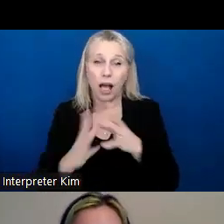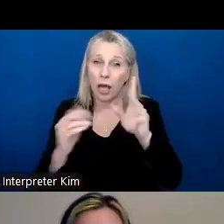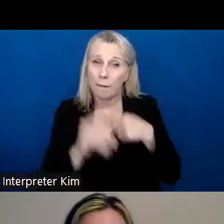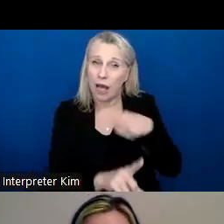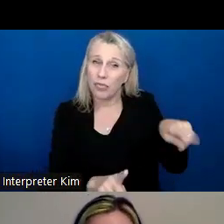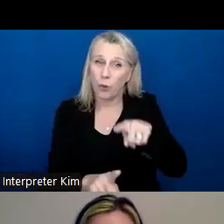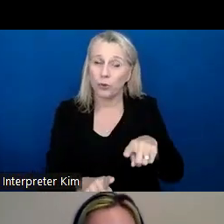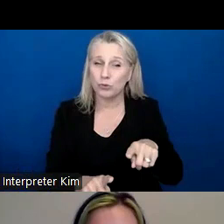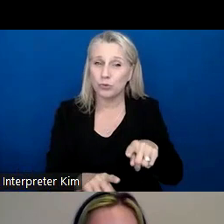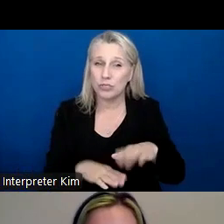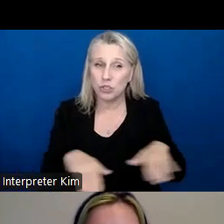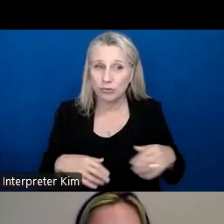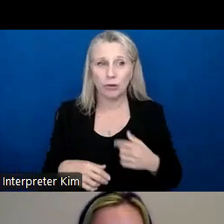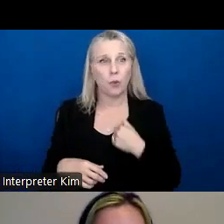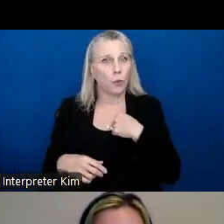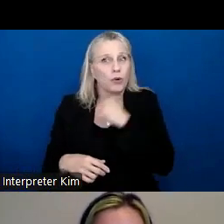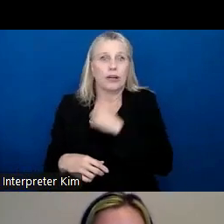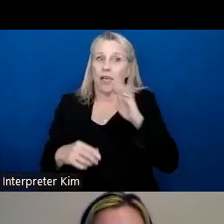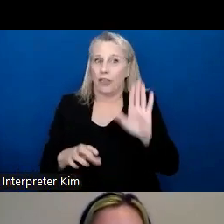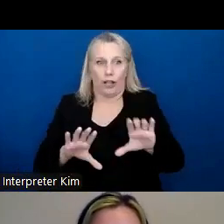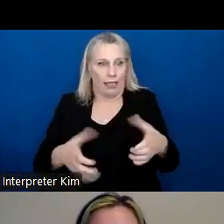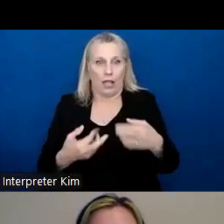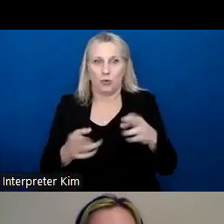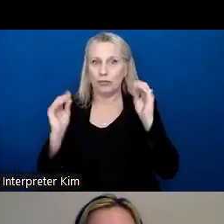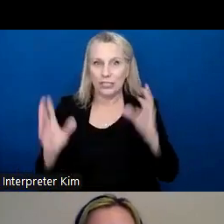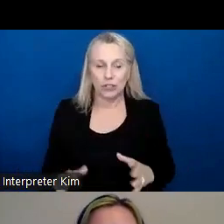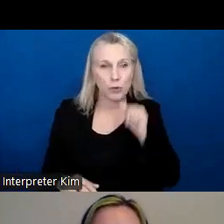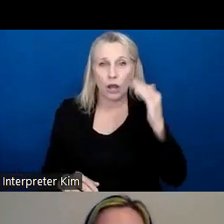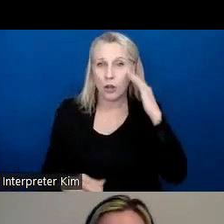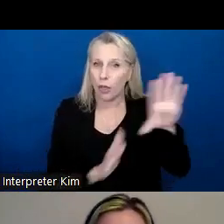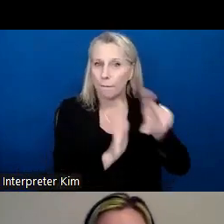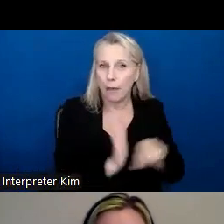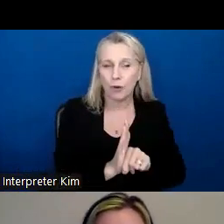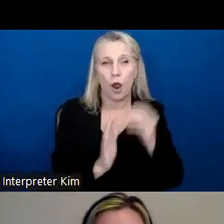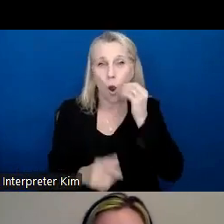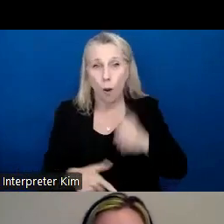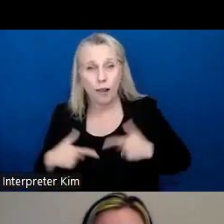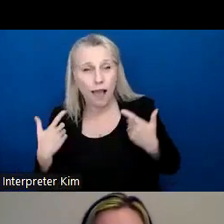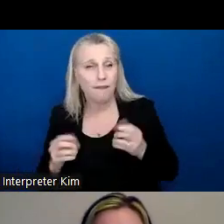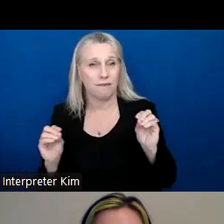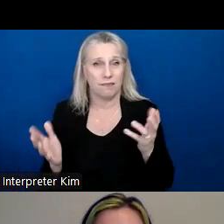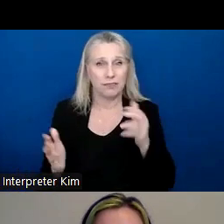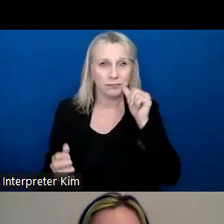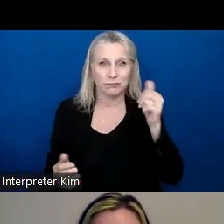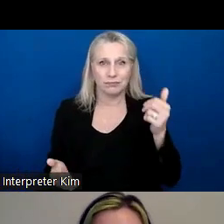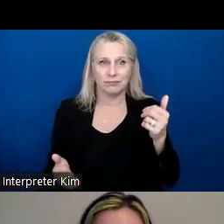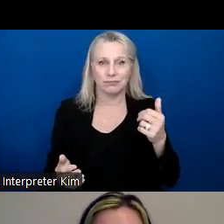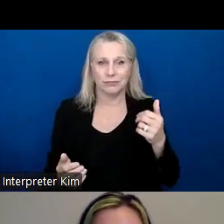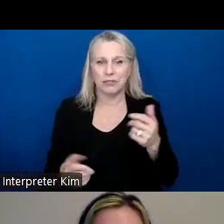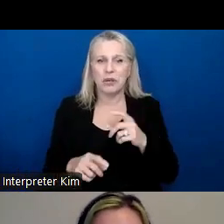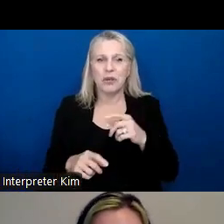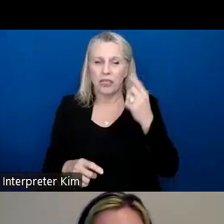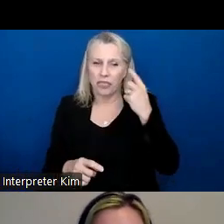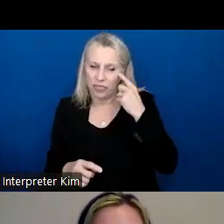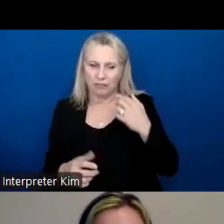we're not their classroom teacher. We don't know what their home lives are like, but instead of coming at it from an angle of their kids,